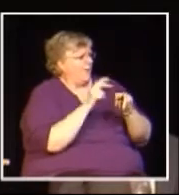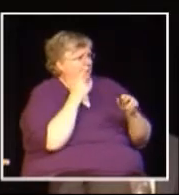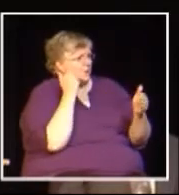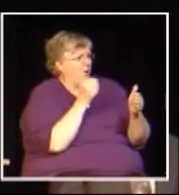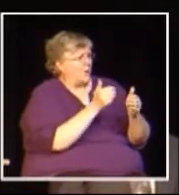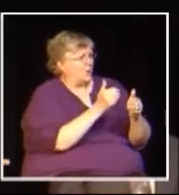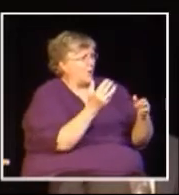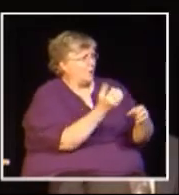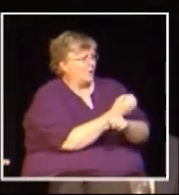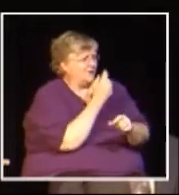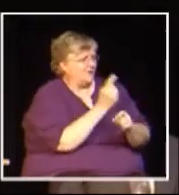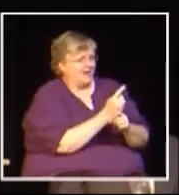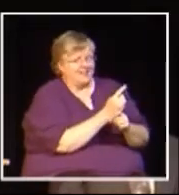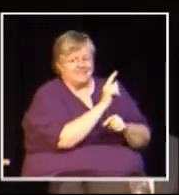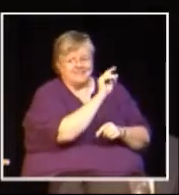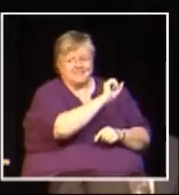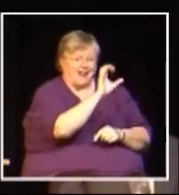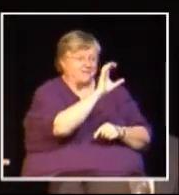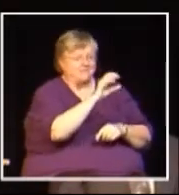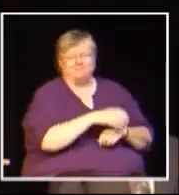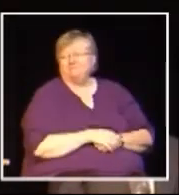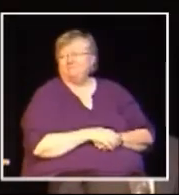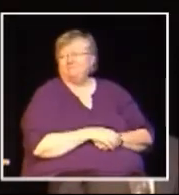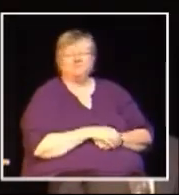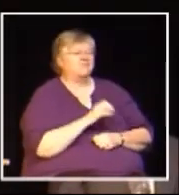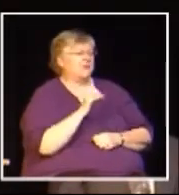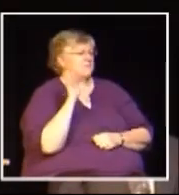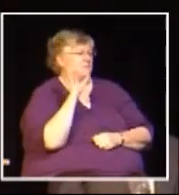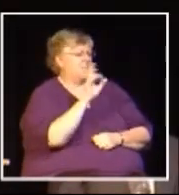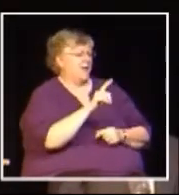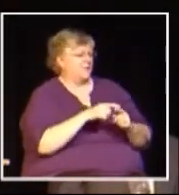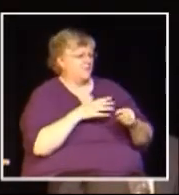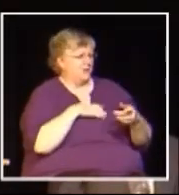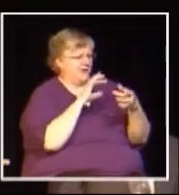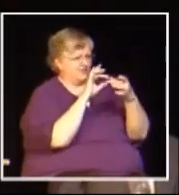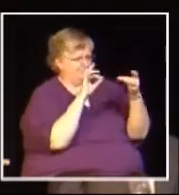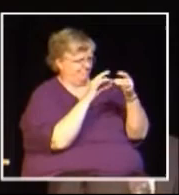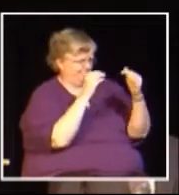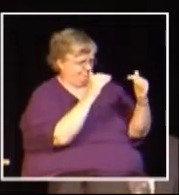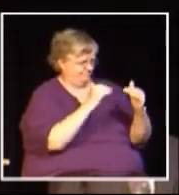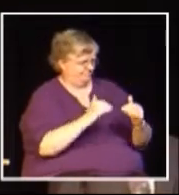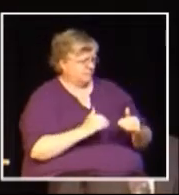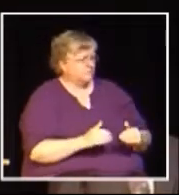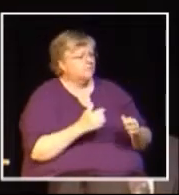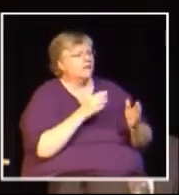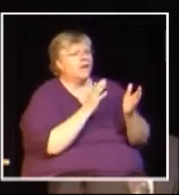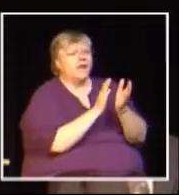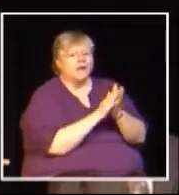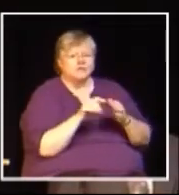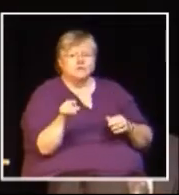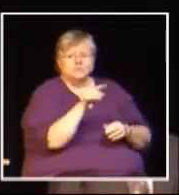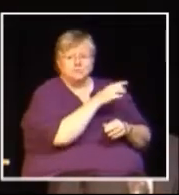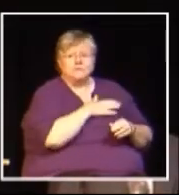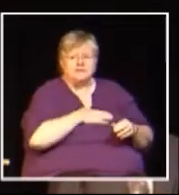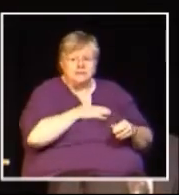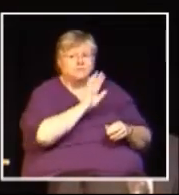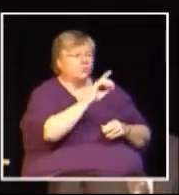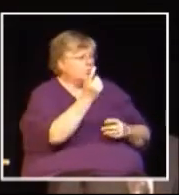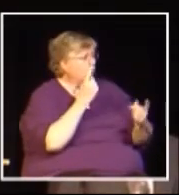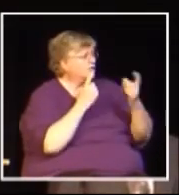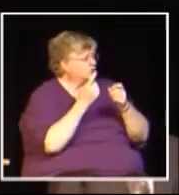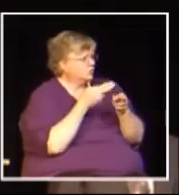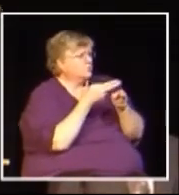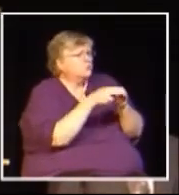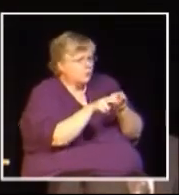us to end up in the penalty box this evening. So this is my plea, and I'll put my stick back here, and nobody take it because I